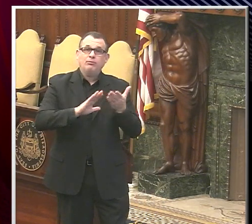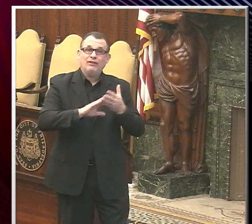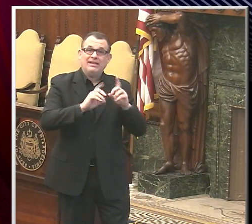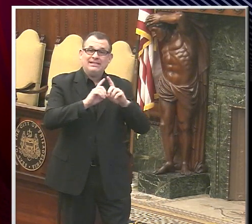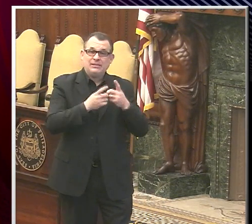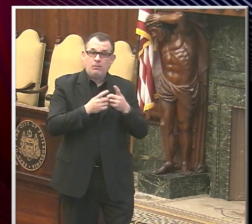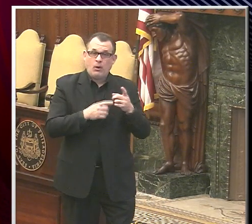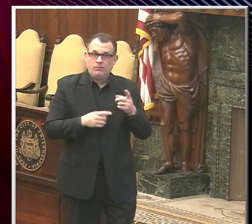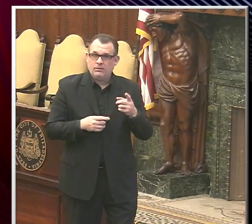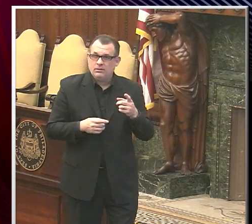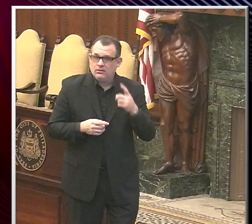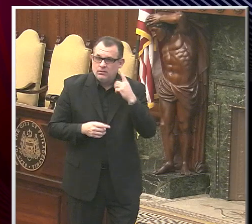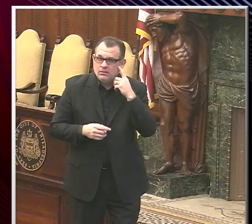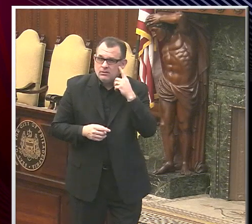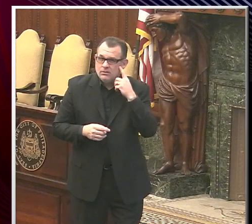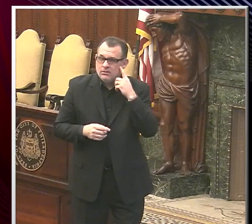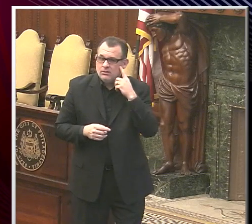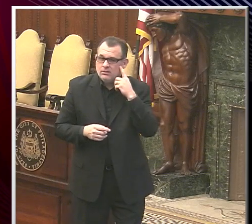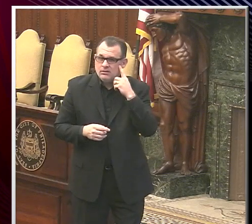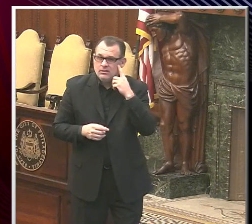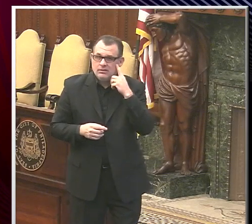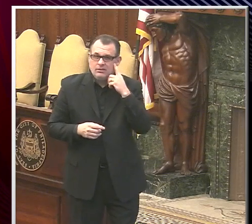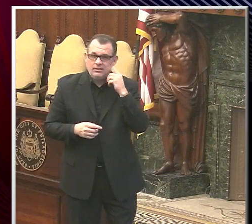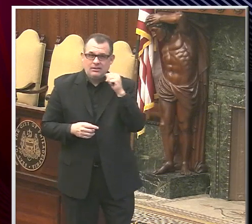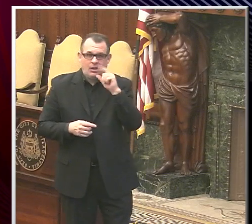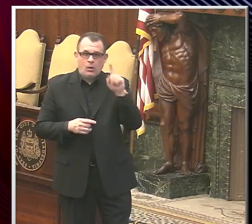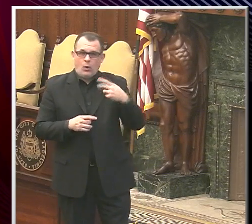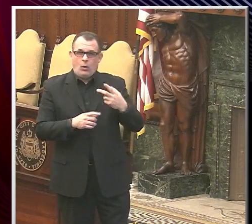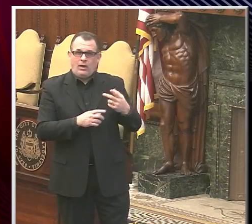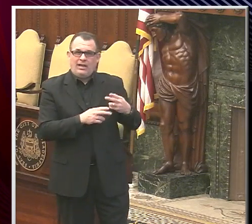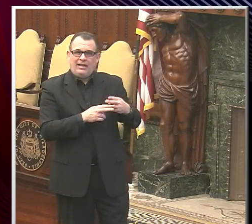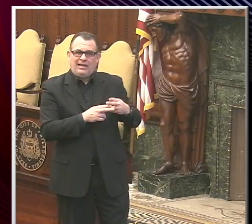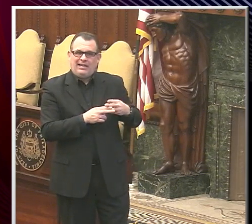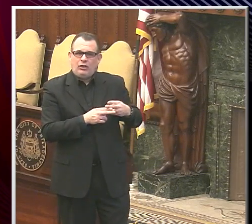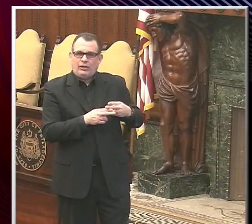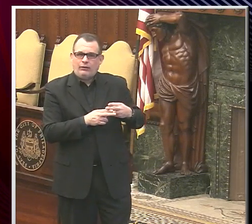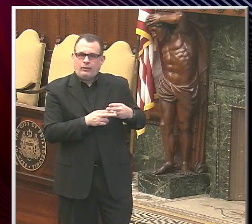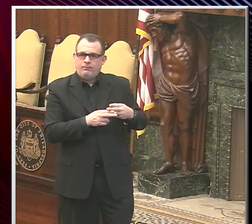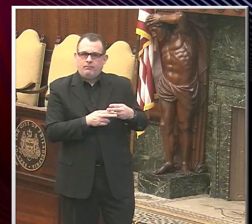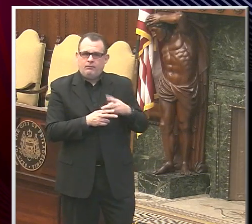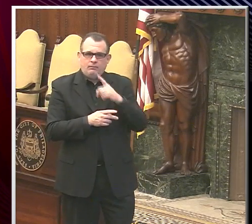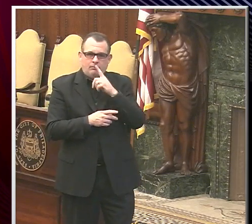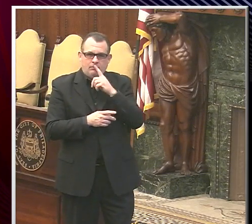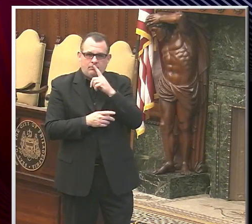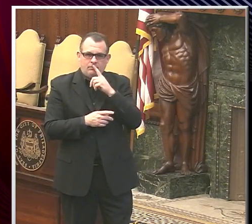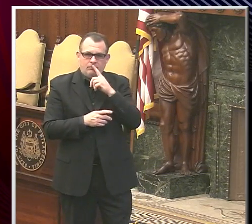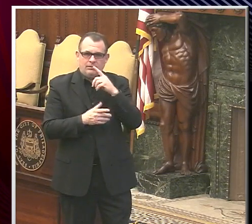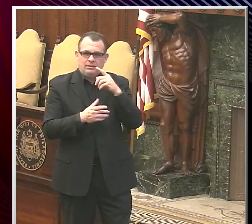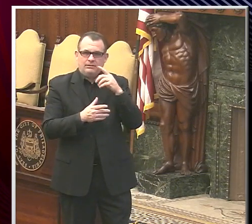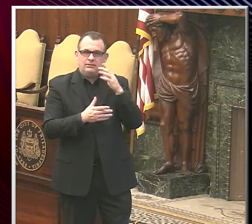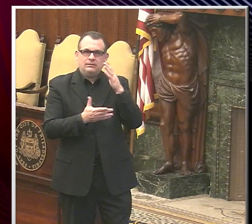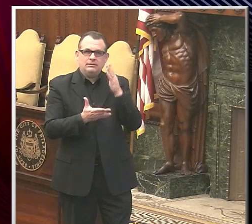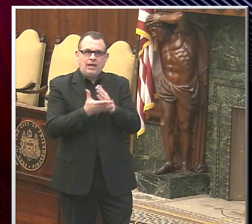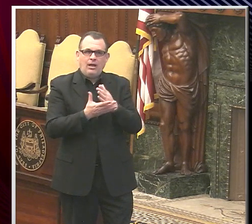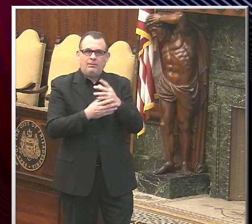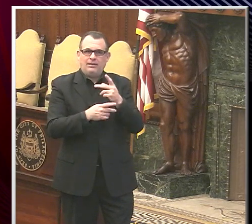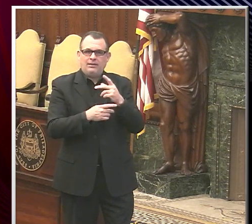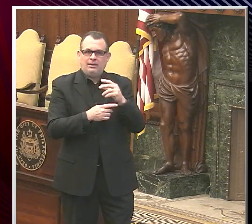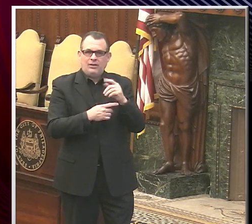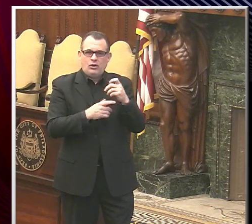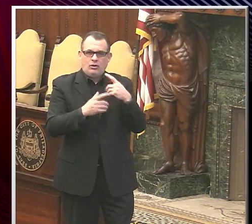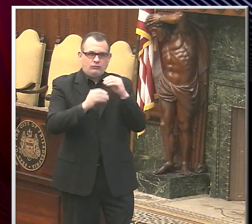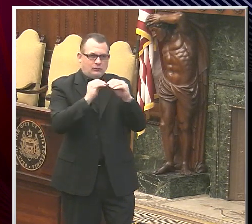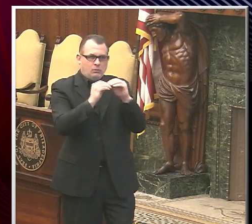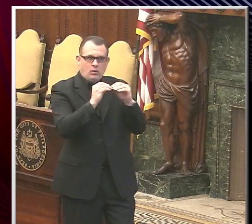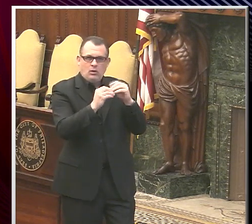do some interim kind of stopgate repairs to what's